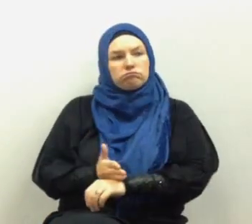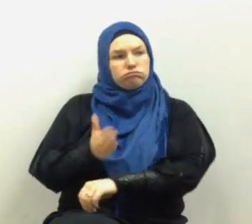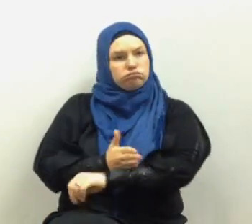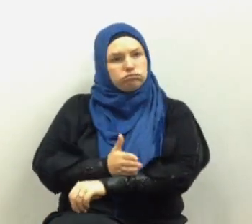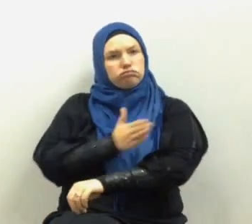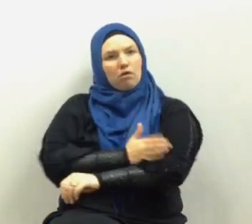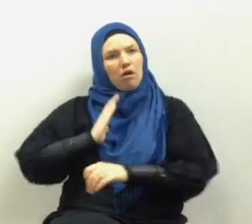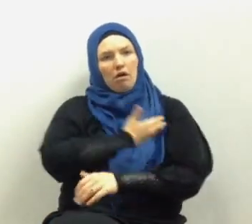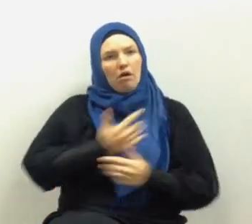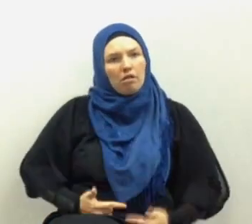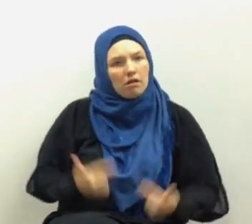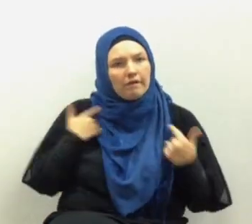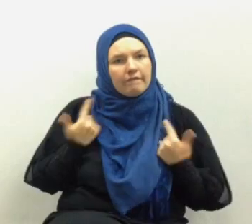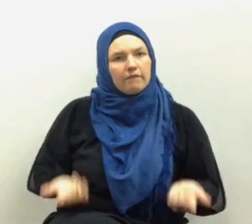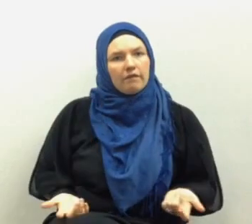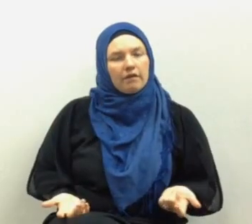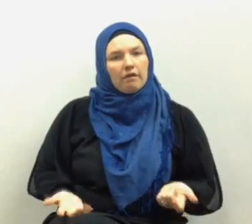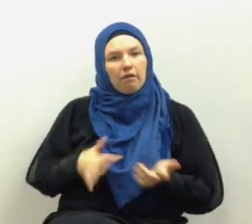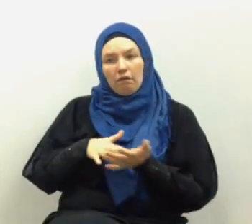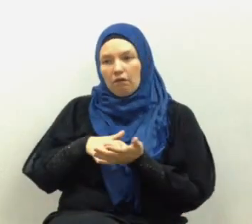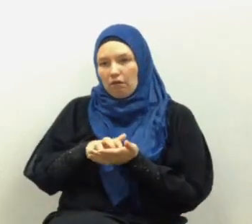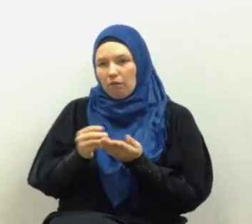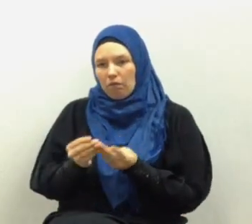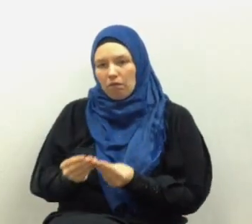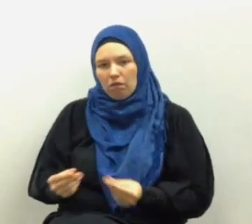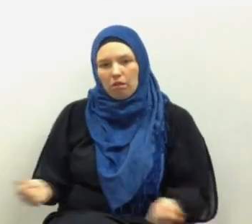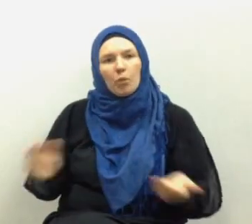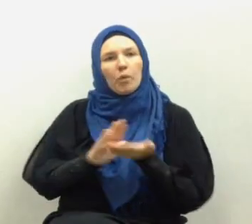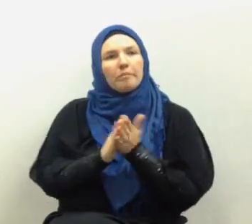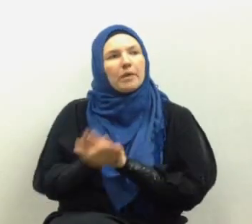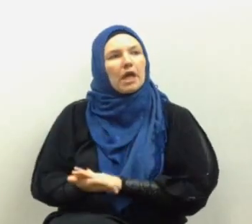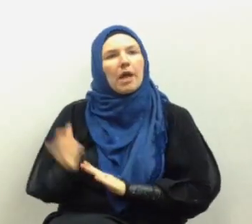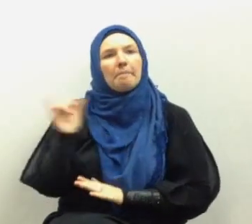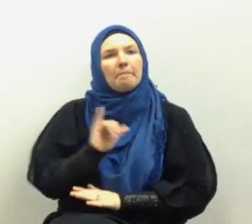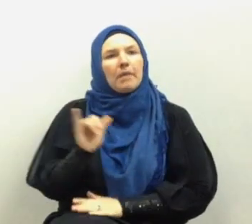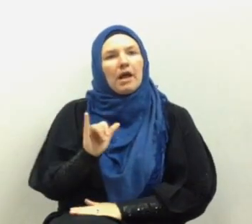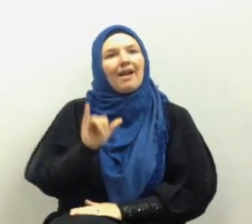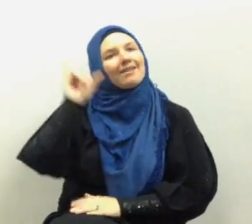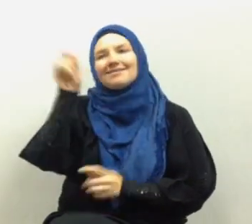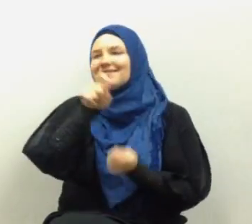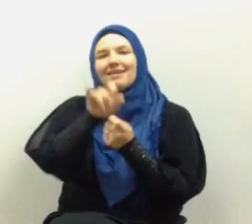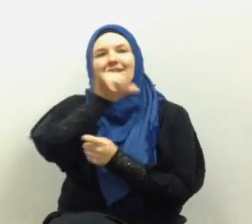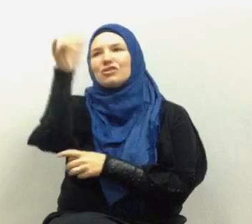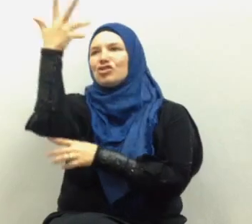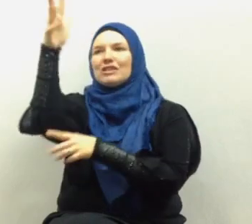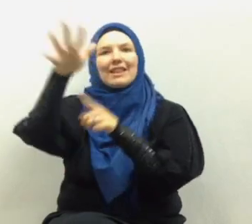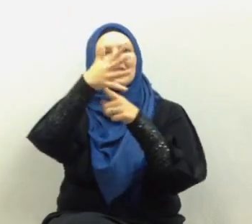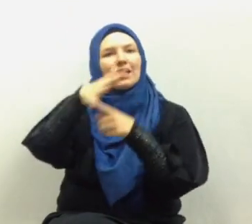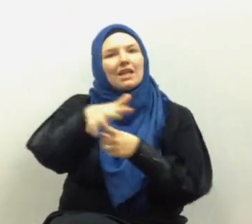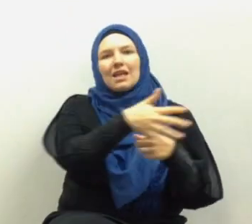advancing our life materialistically we become like that tree leaf